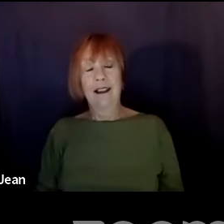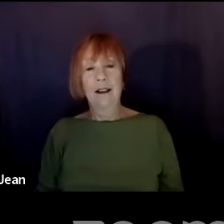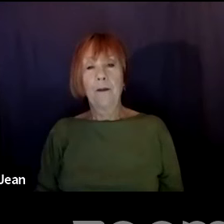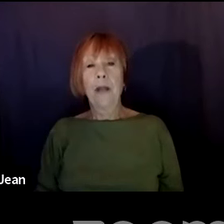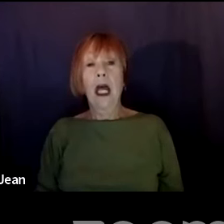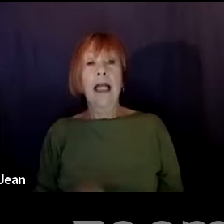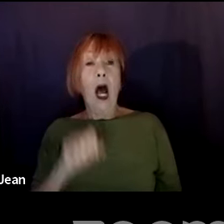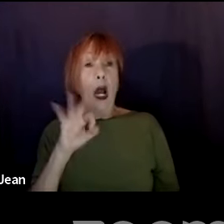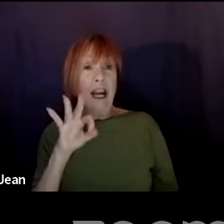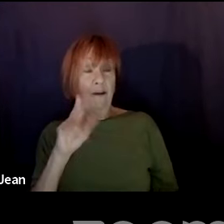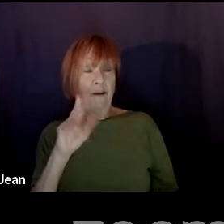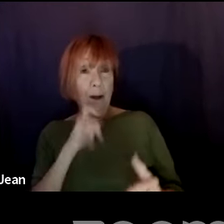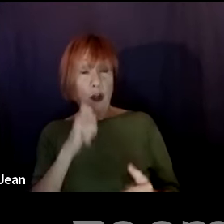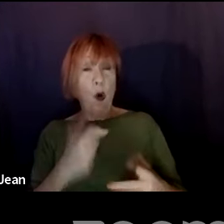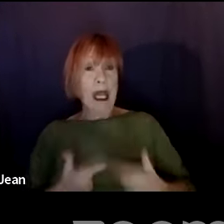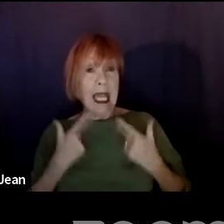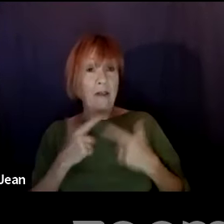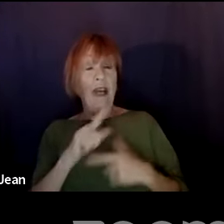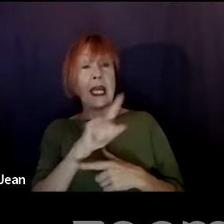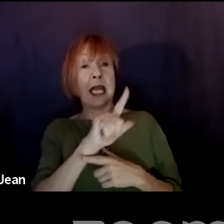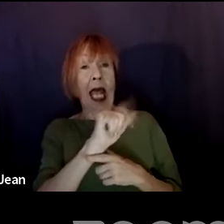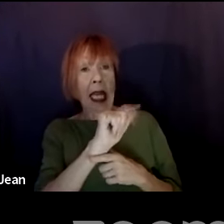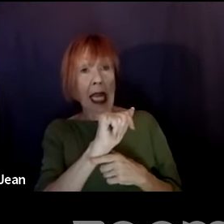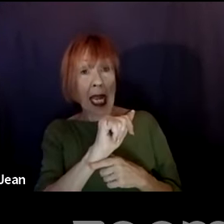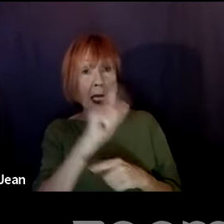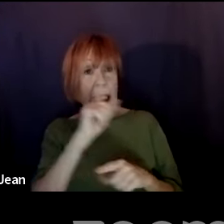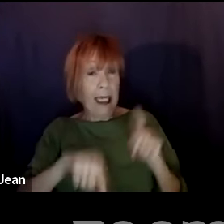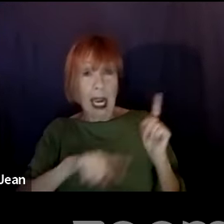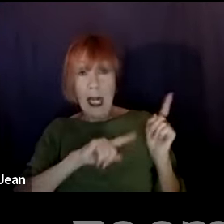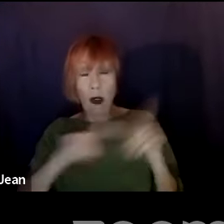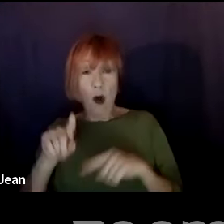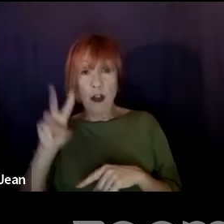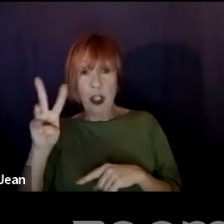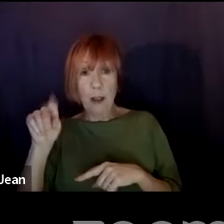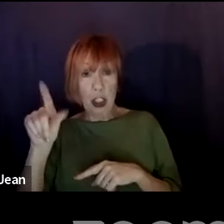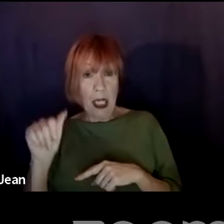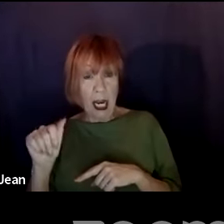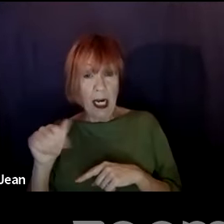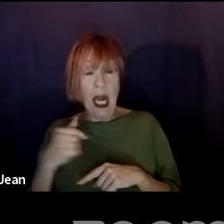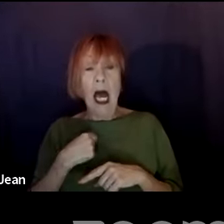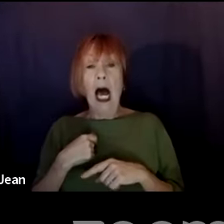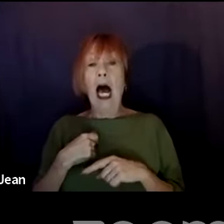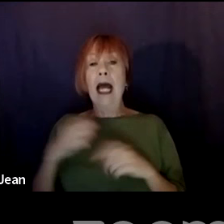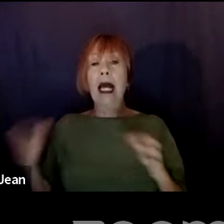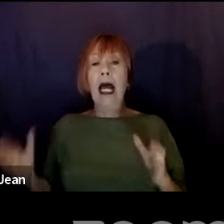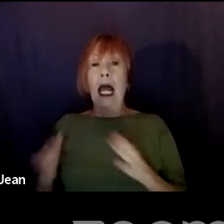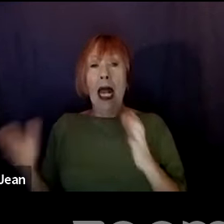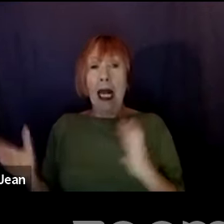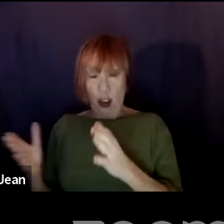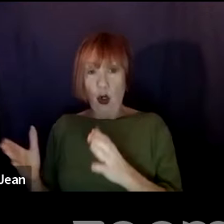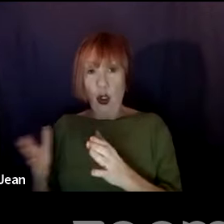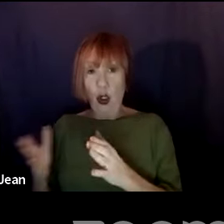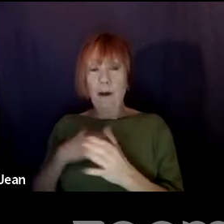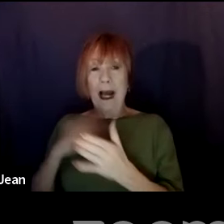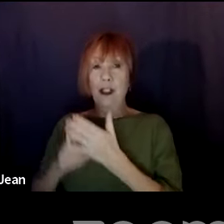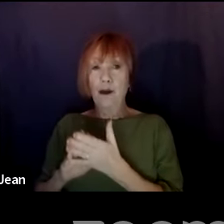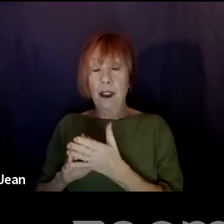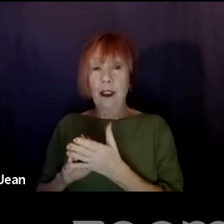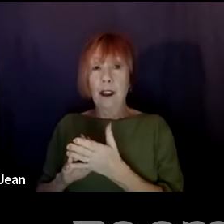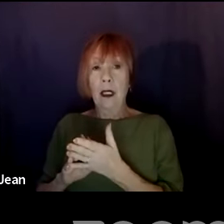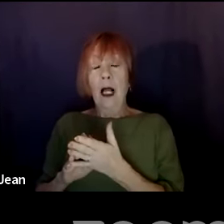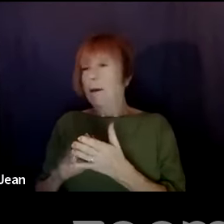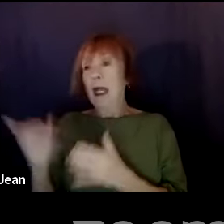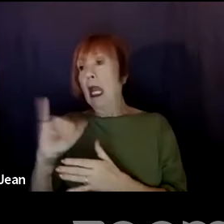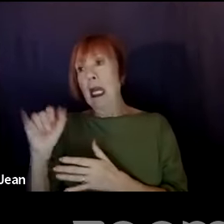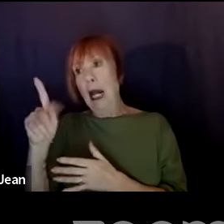those who don't live in LA, and so going to the WGA is not an option, I always encourage my students, first of all, Paul is correct, read every script you get your hand on,